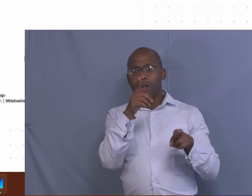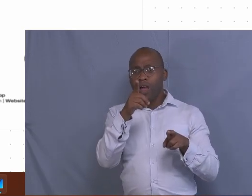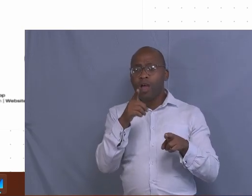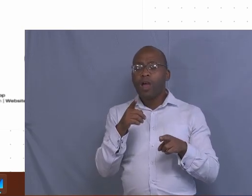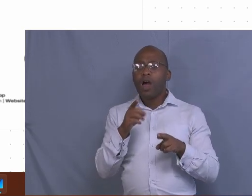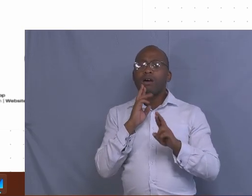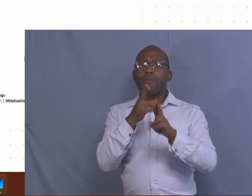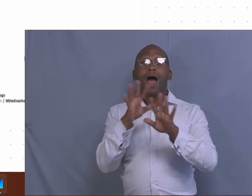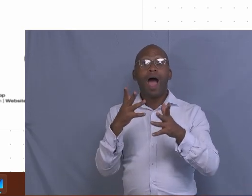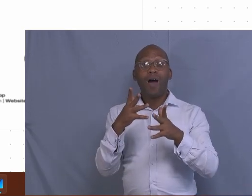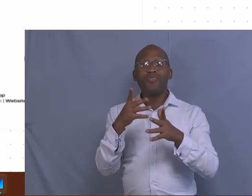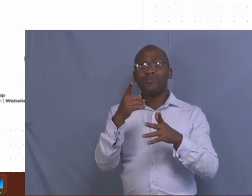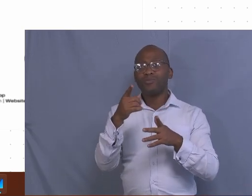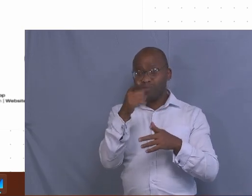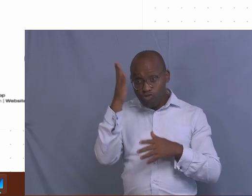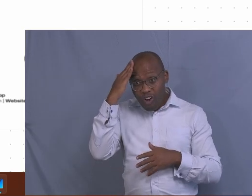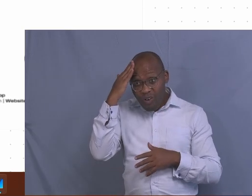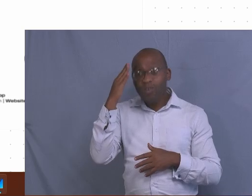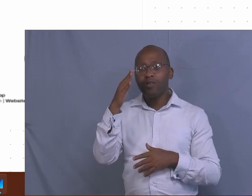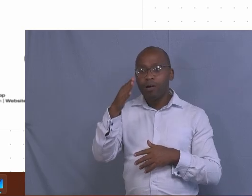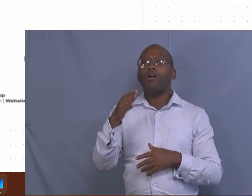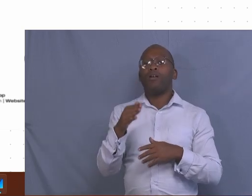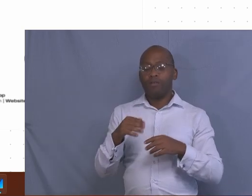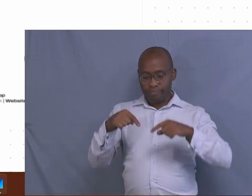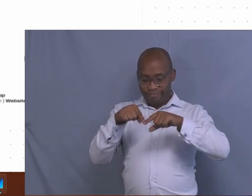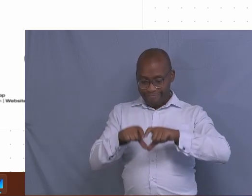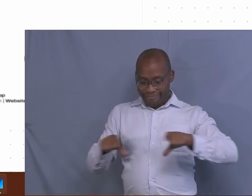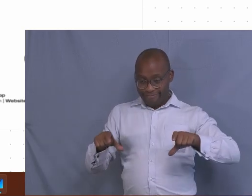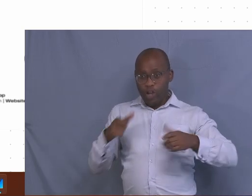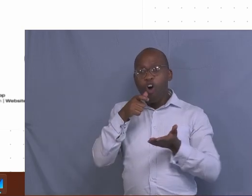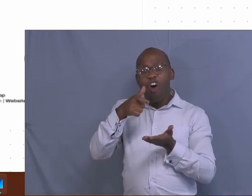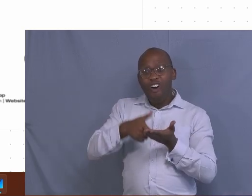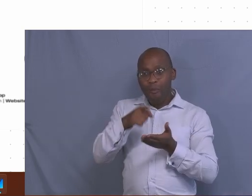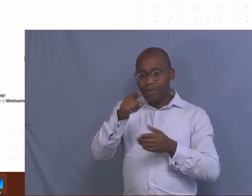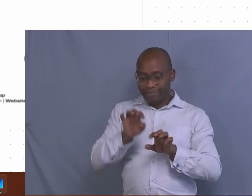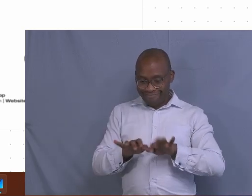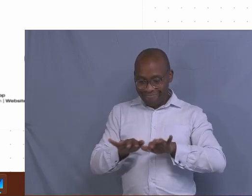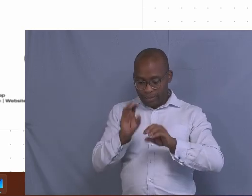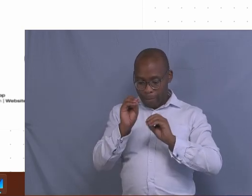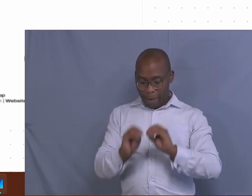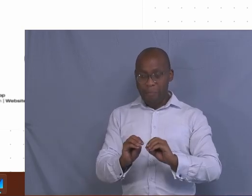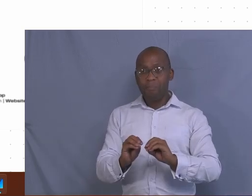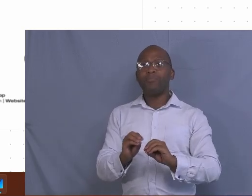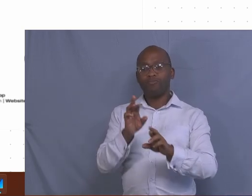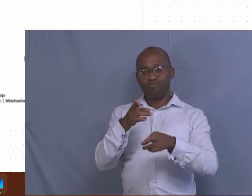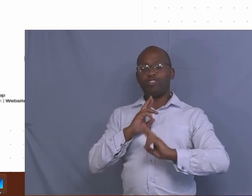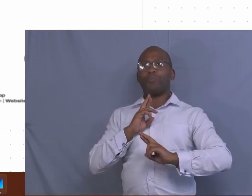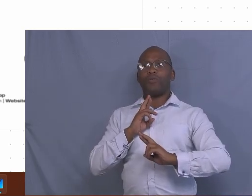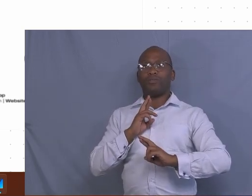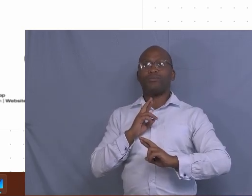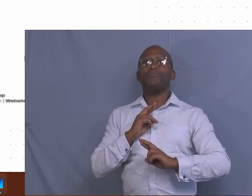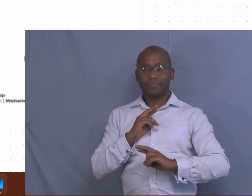Then the second one, it's very interesting because in the question paper, you find a different action verb used there.